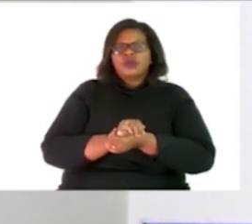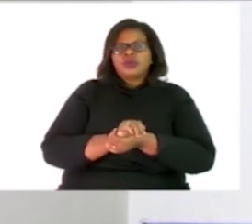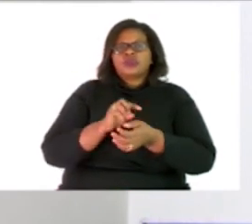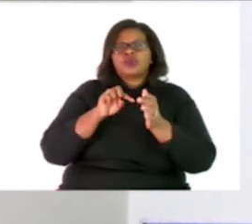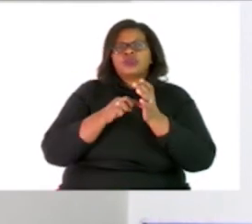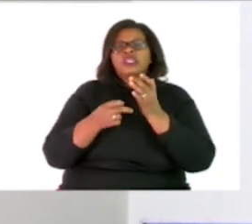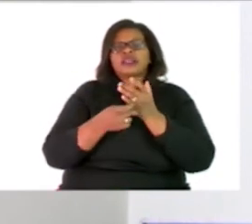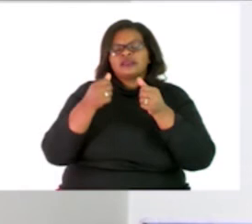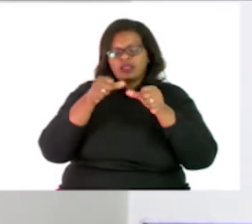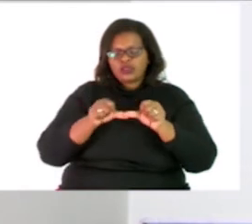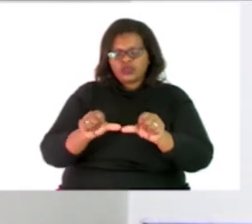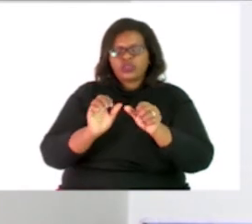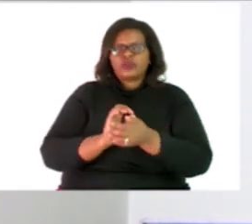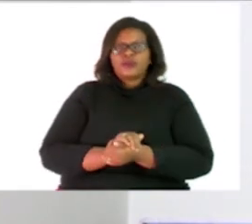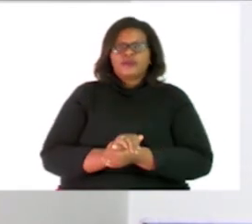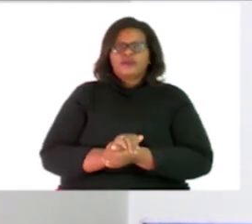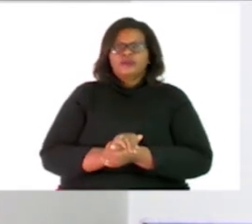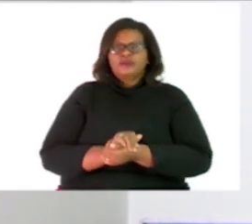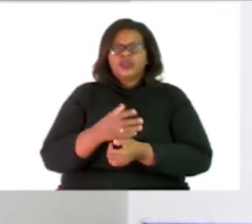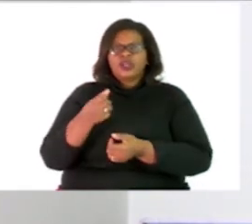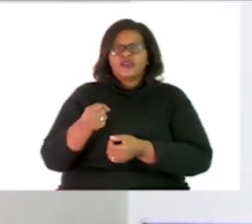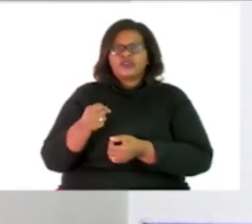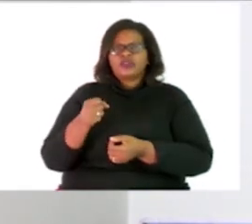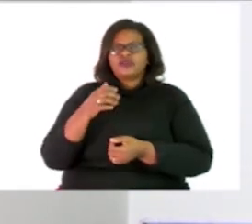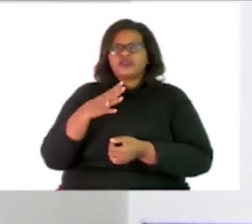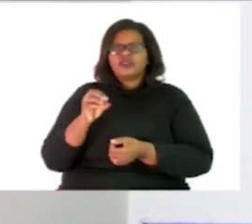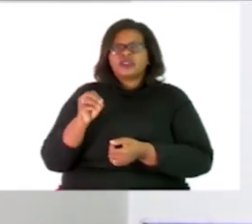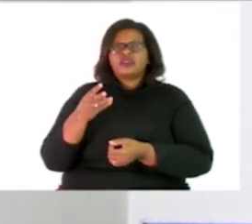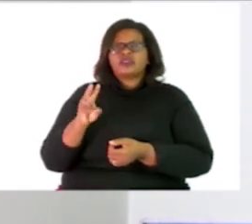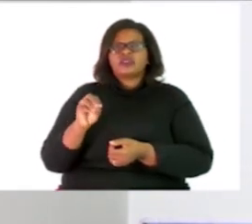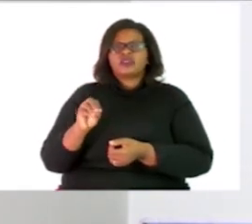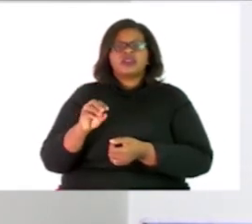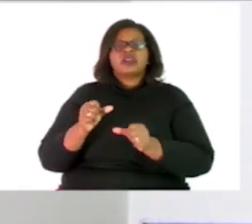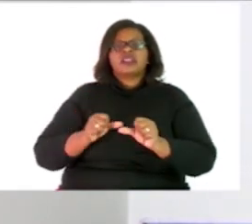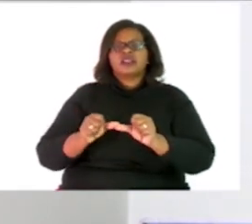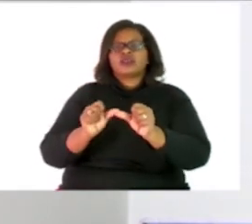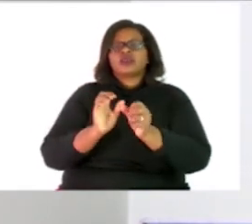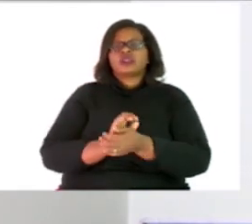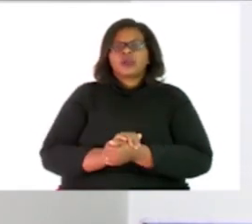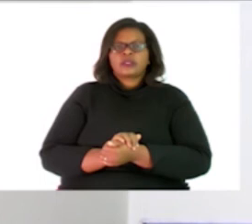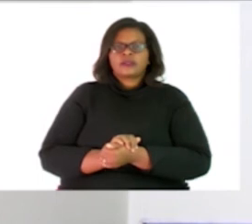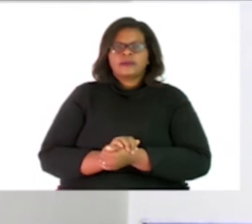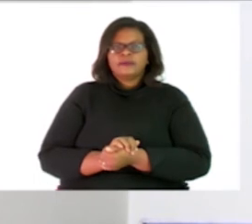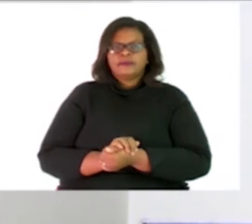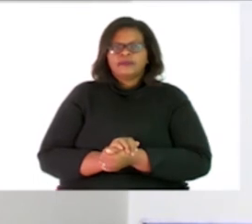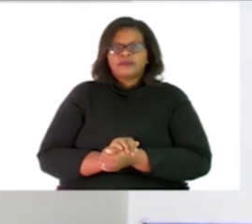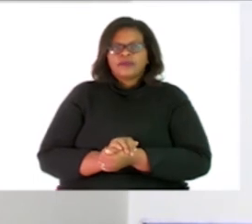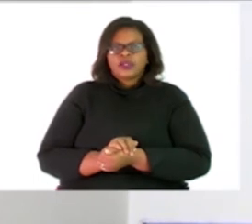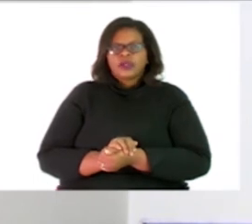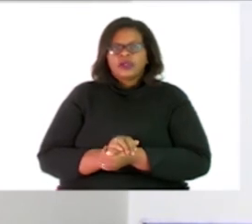And the list goes You have 50 You might have 60 And so it goes like that And then